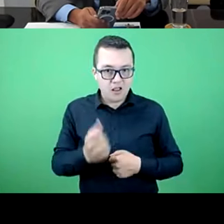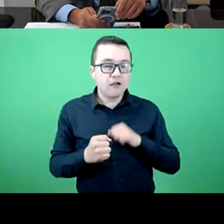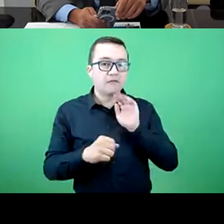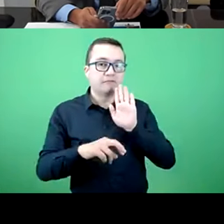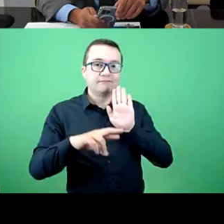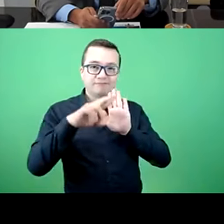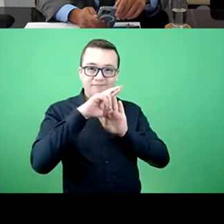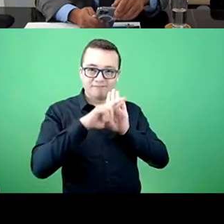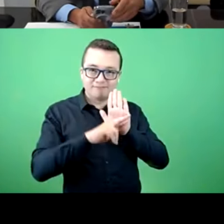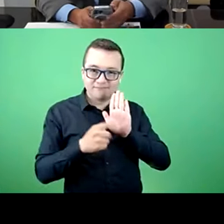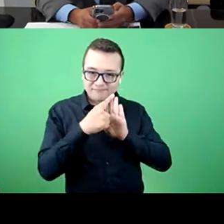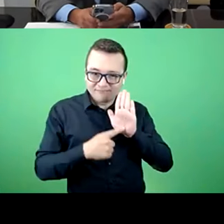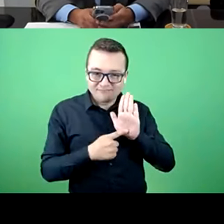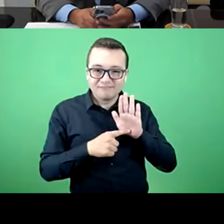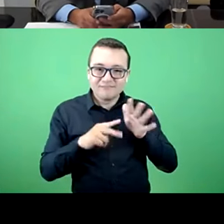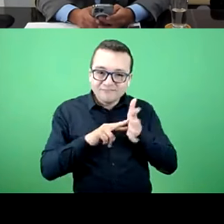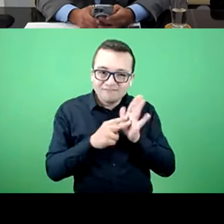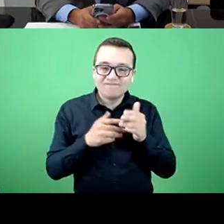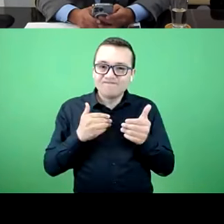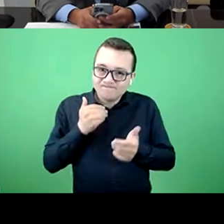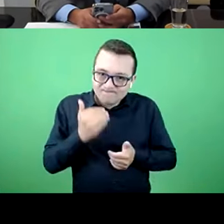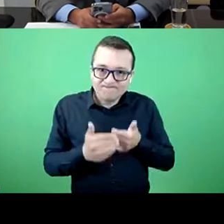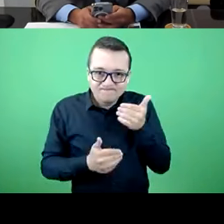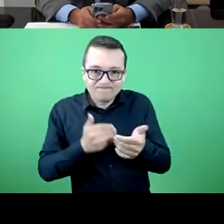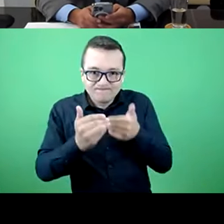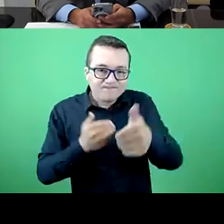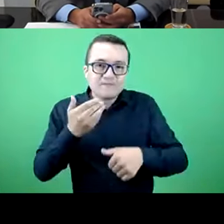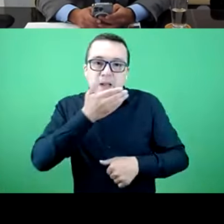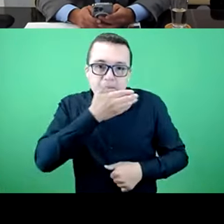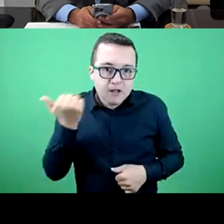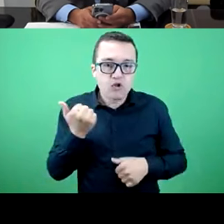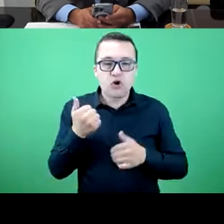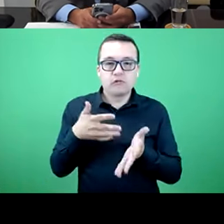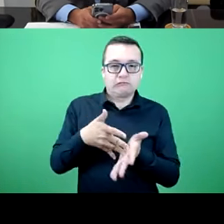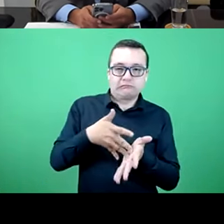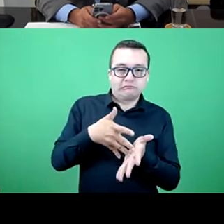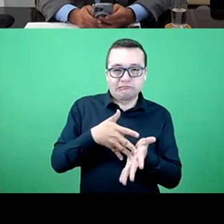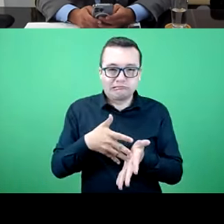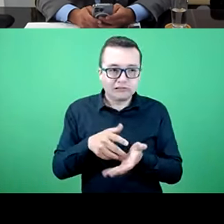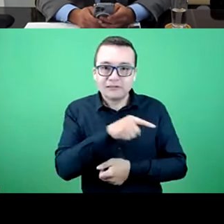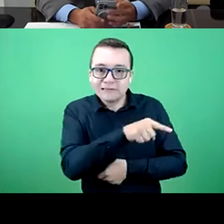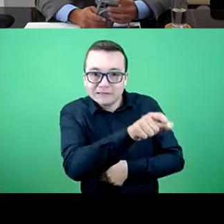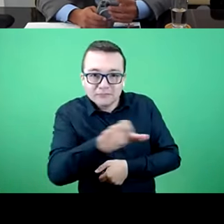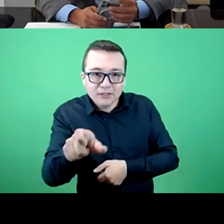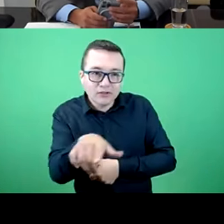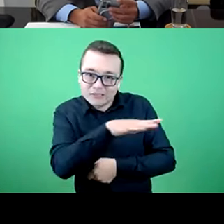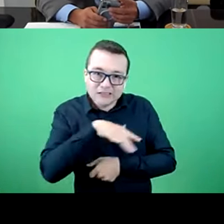healthcare providers and meeting their needs. So when we're trying to improve